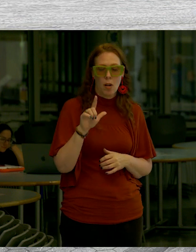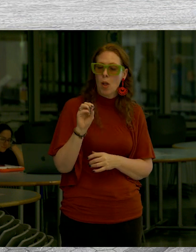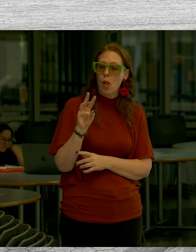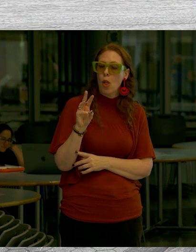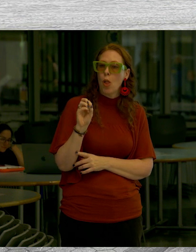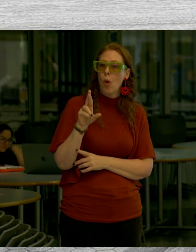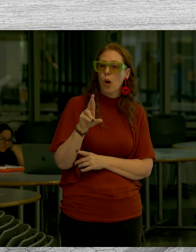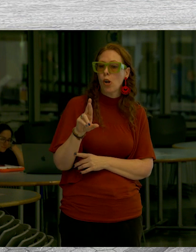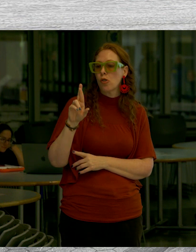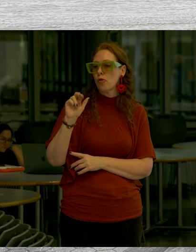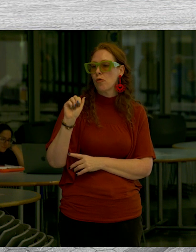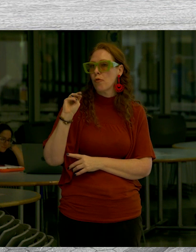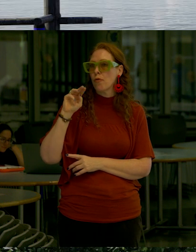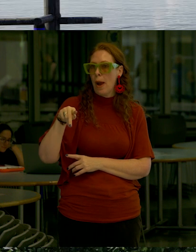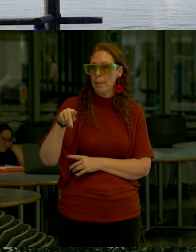here's the project elements